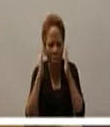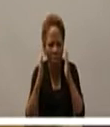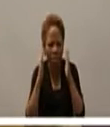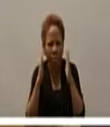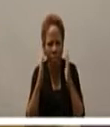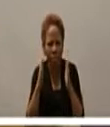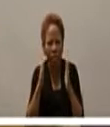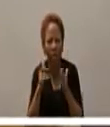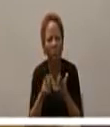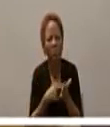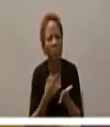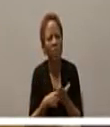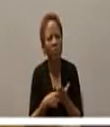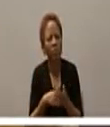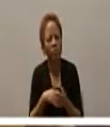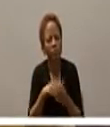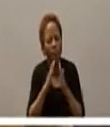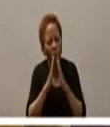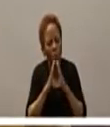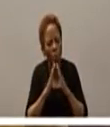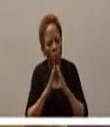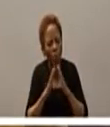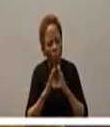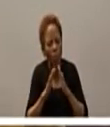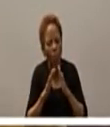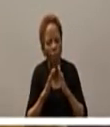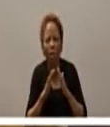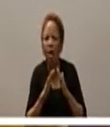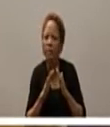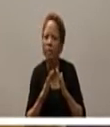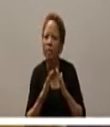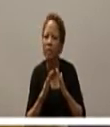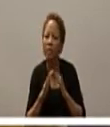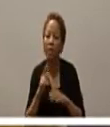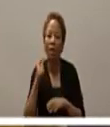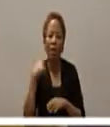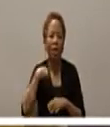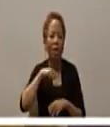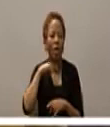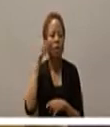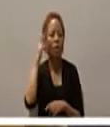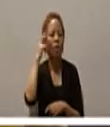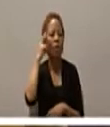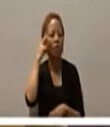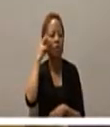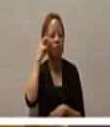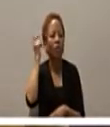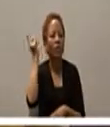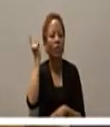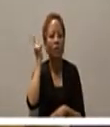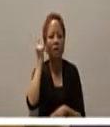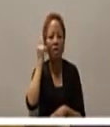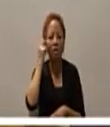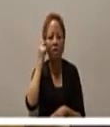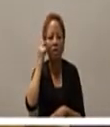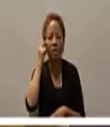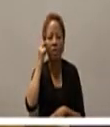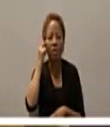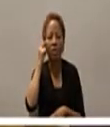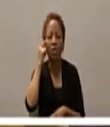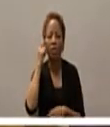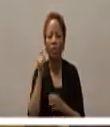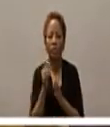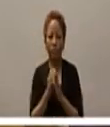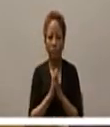sometimes we pause and and that's the time when we are invited to reflect and to think about who it is that we're particularly